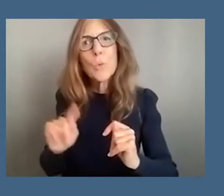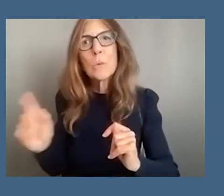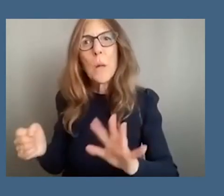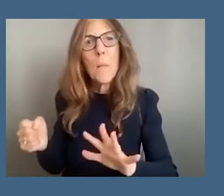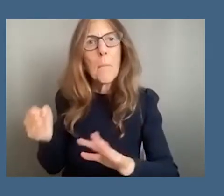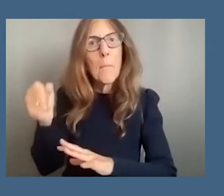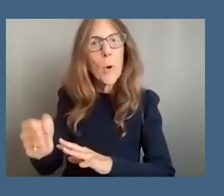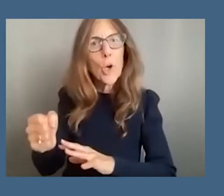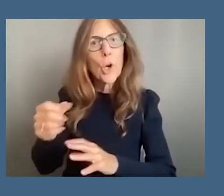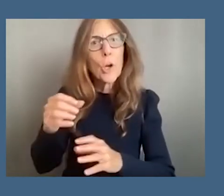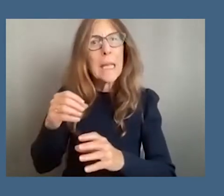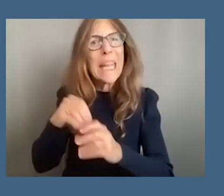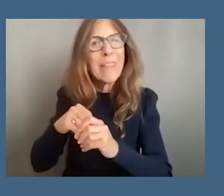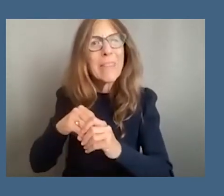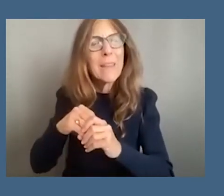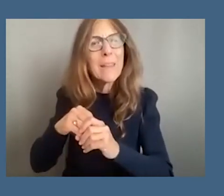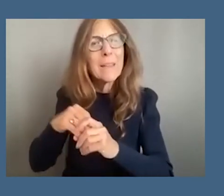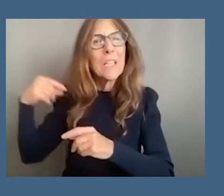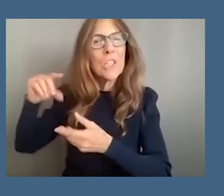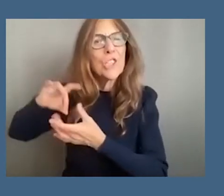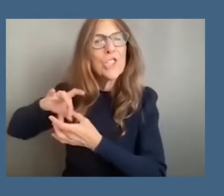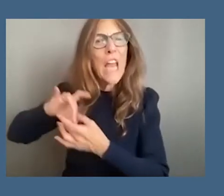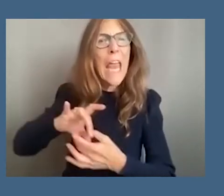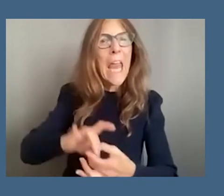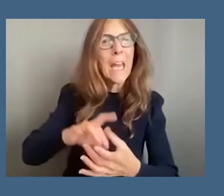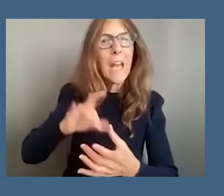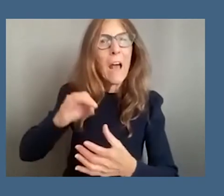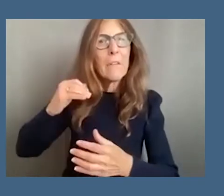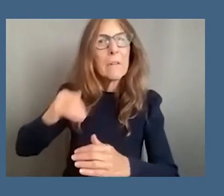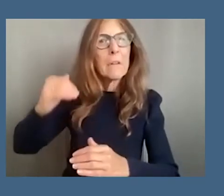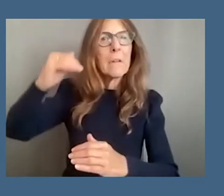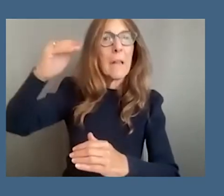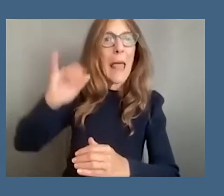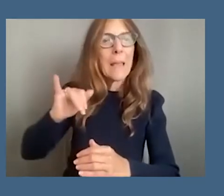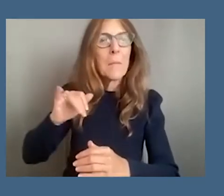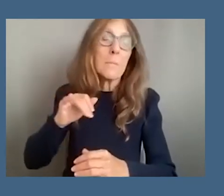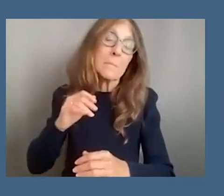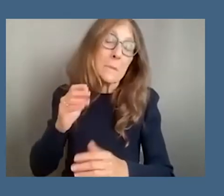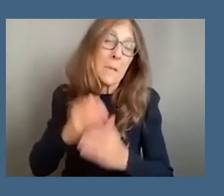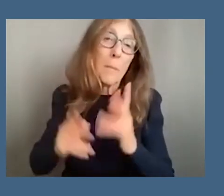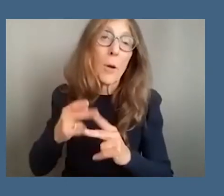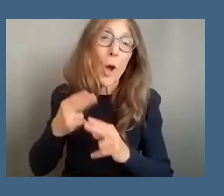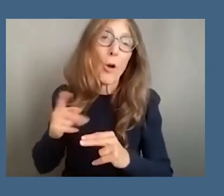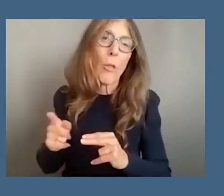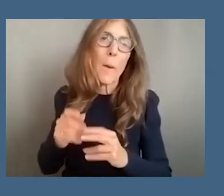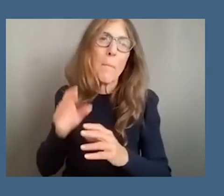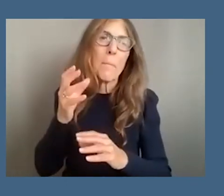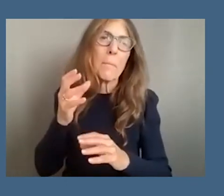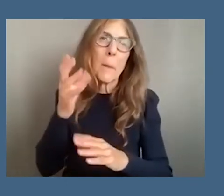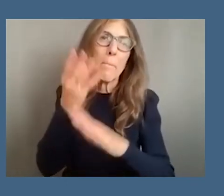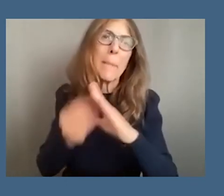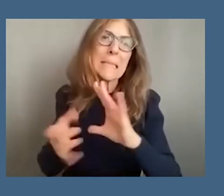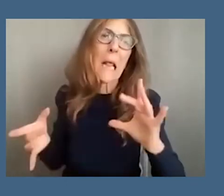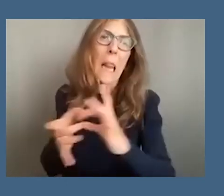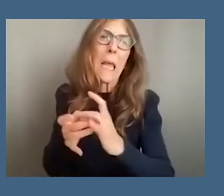the great chain of being uh some even posit her as being uh the quote-unquote missing link right between apes and man uh